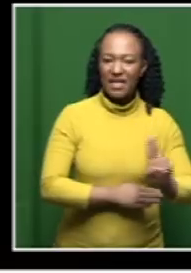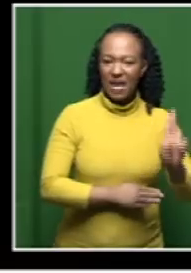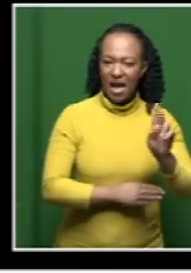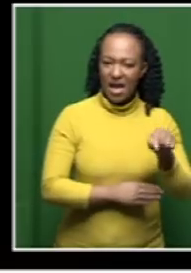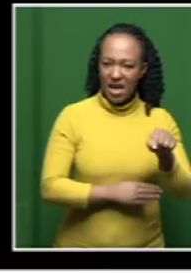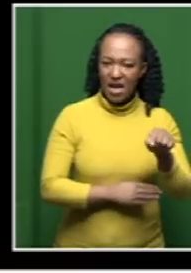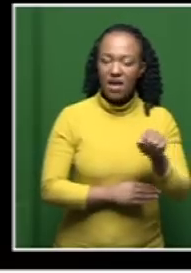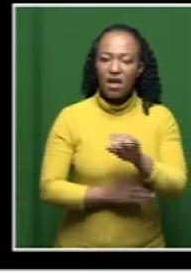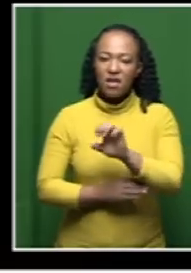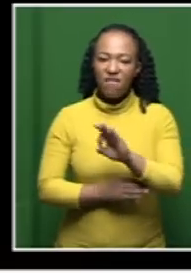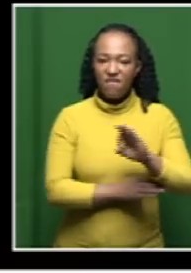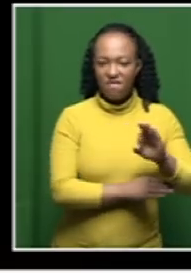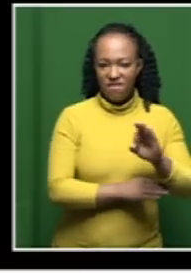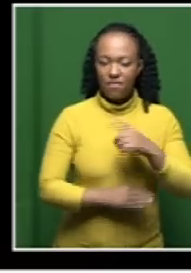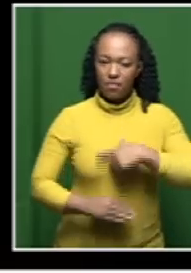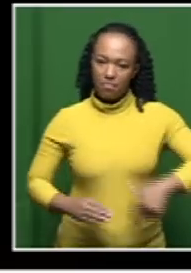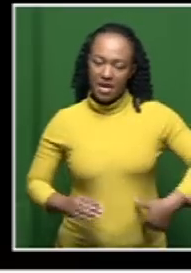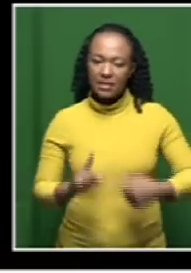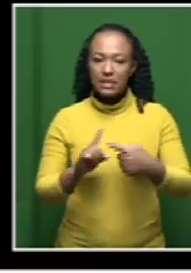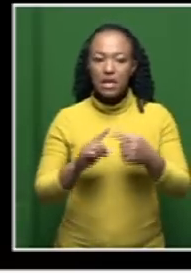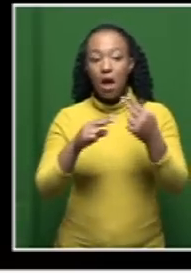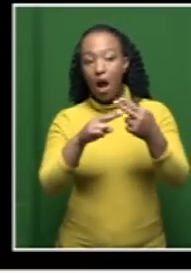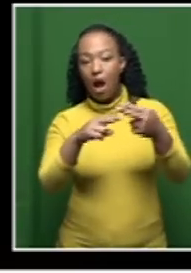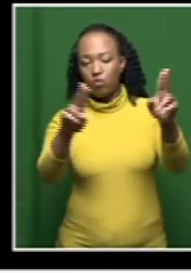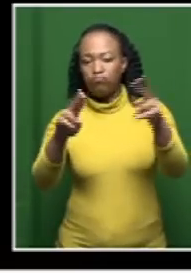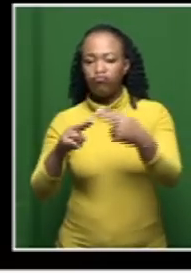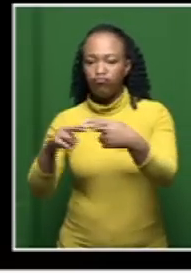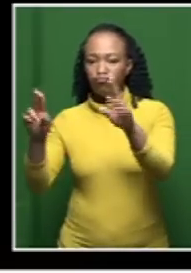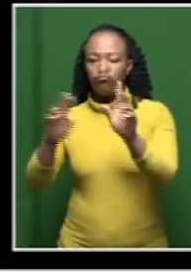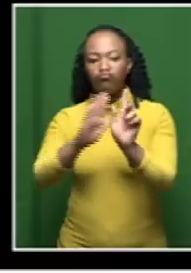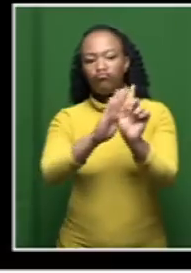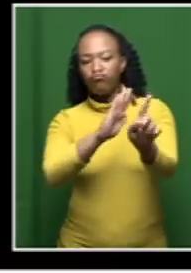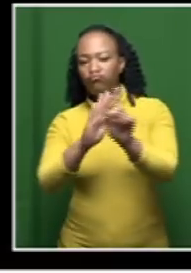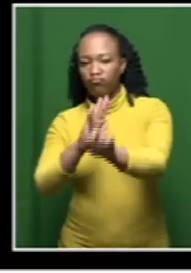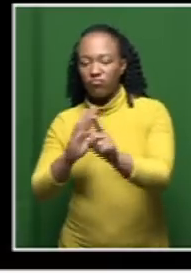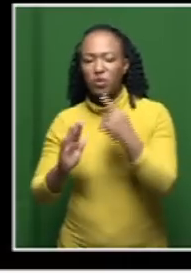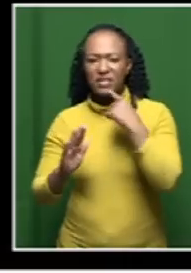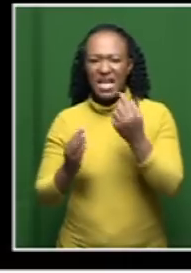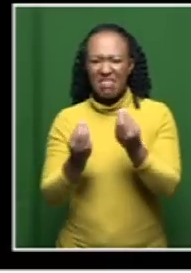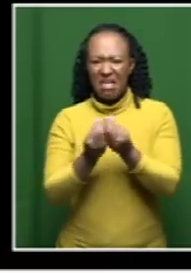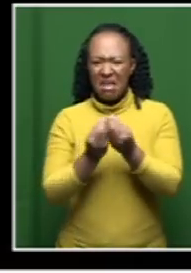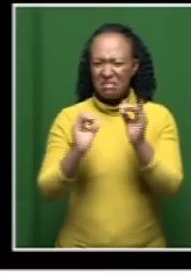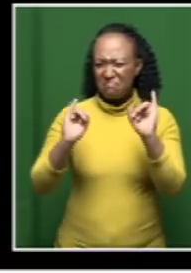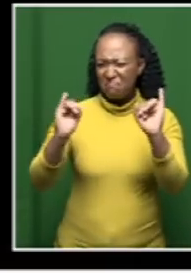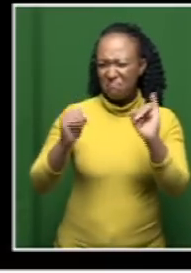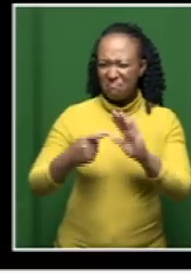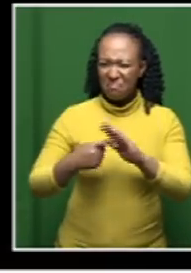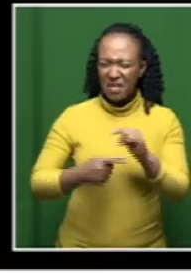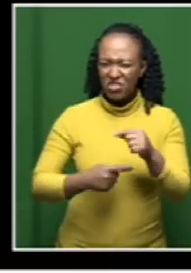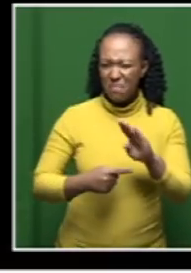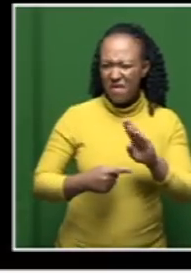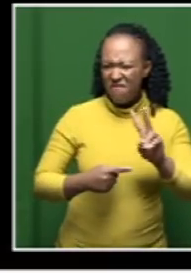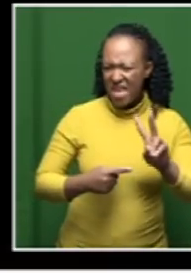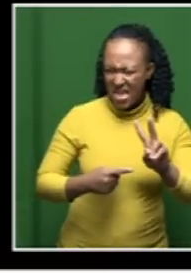the EFF president, of course, out and about and talking about, you know, the awful things of gender-based violence and says that